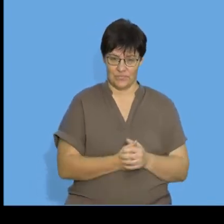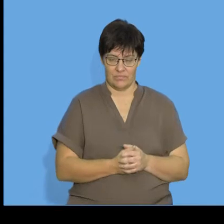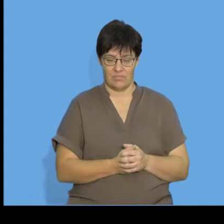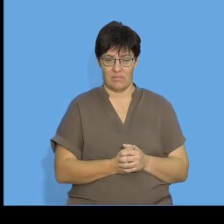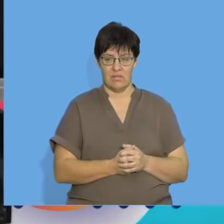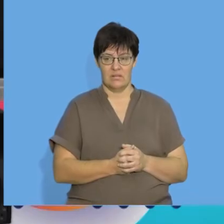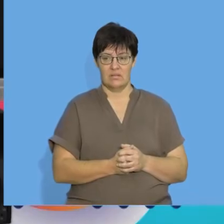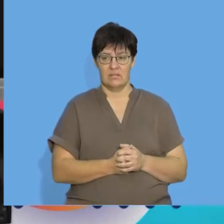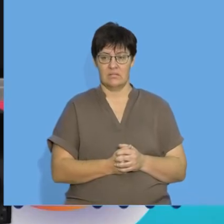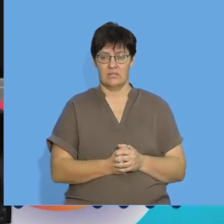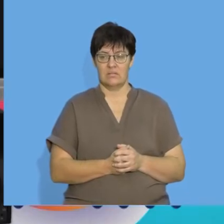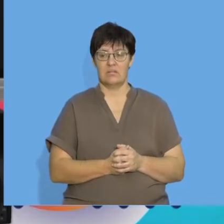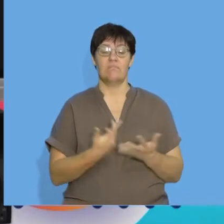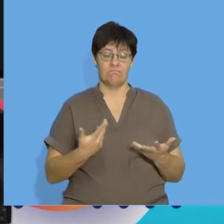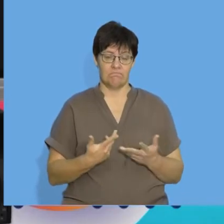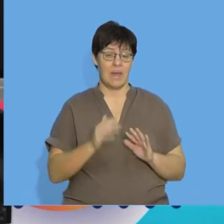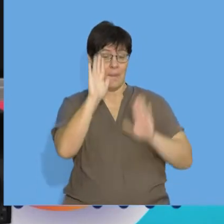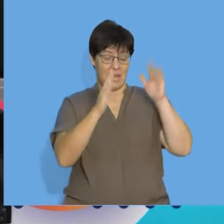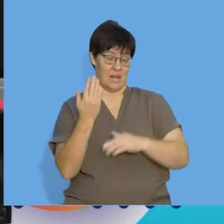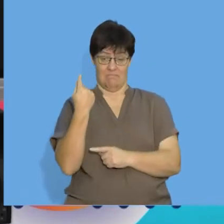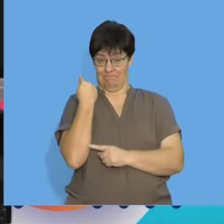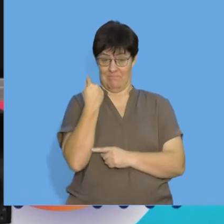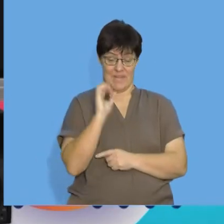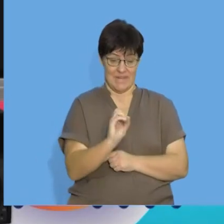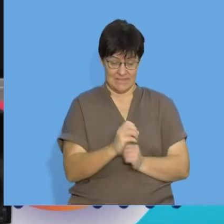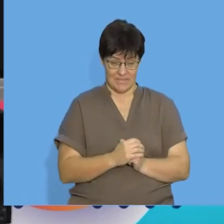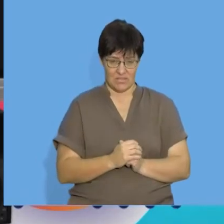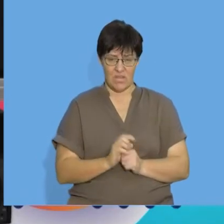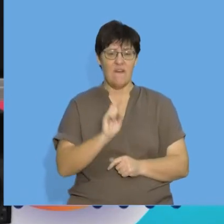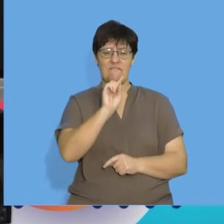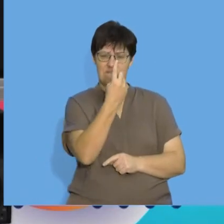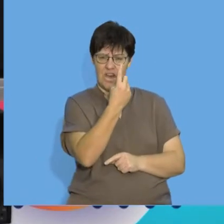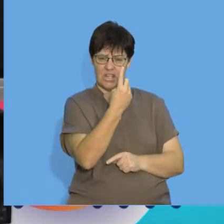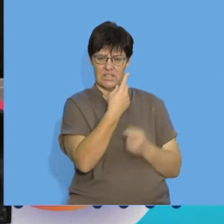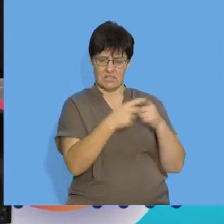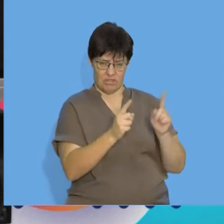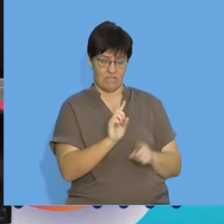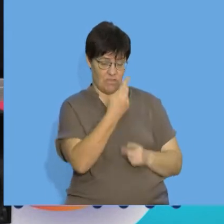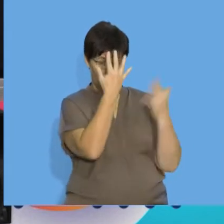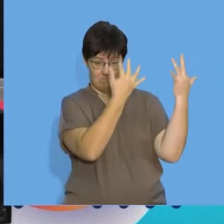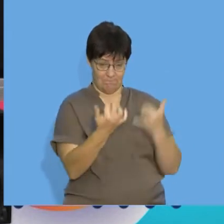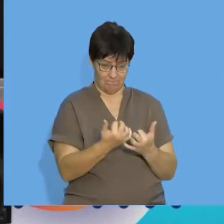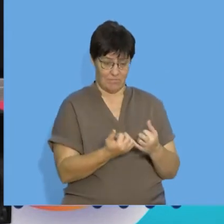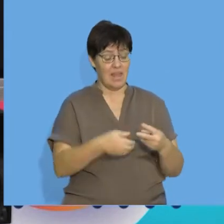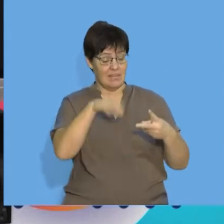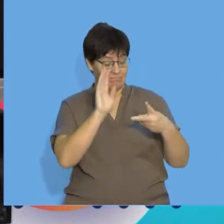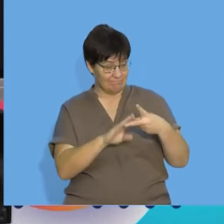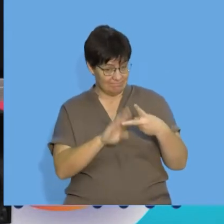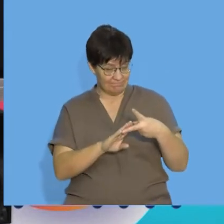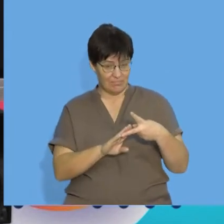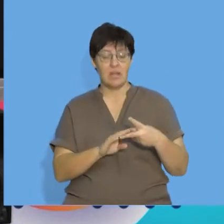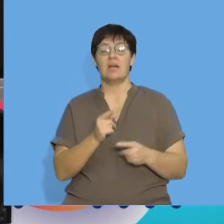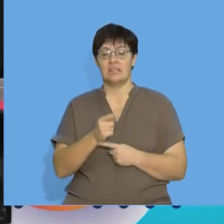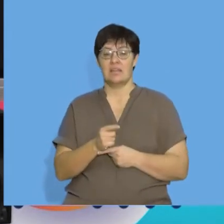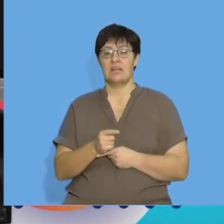So, I put the pattern behind me we're first going to calculate the first differences of the pattern and then we're going to